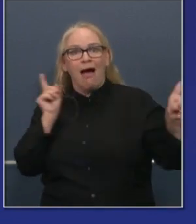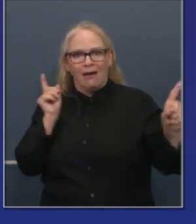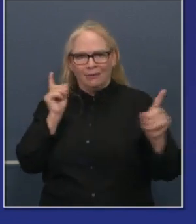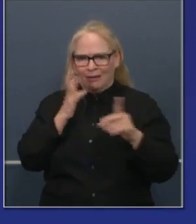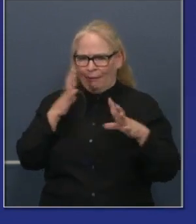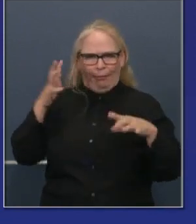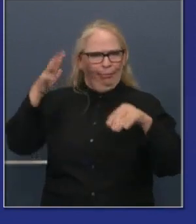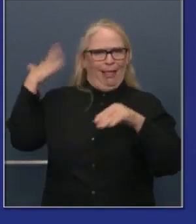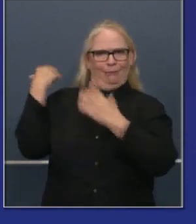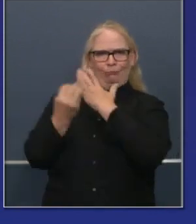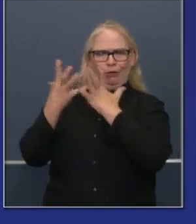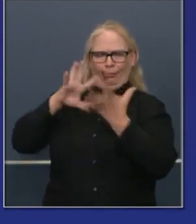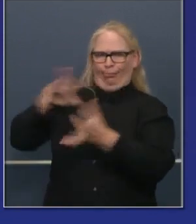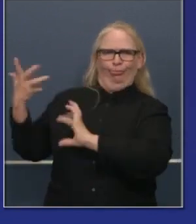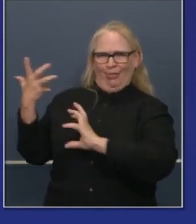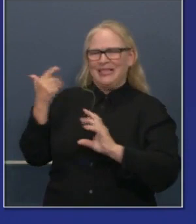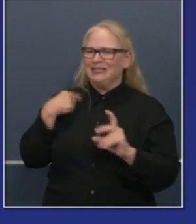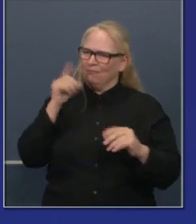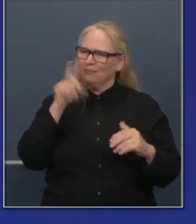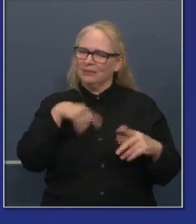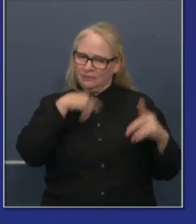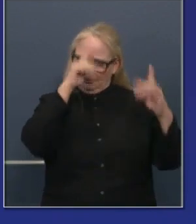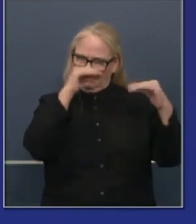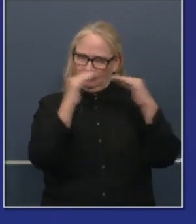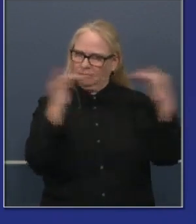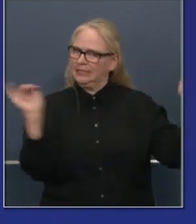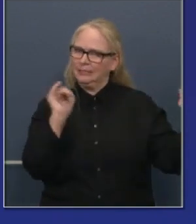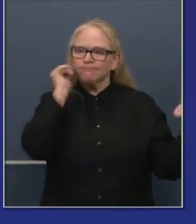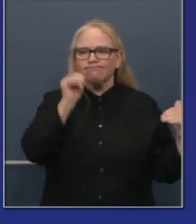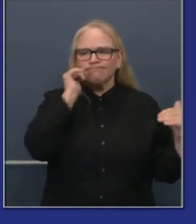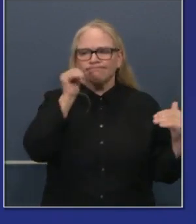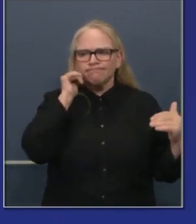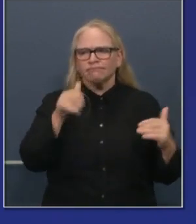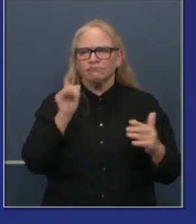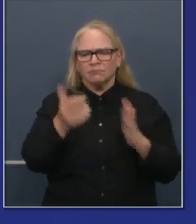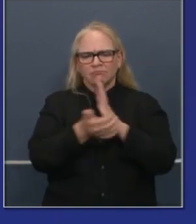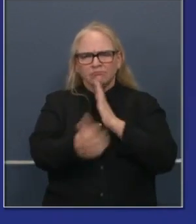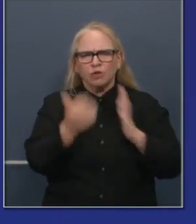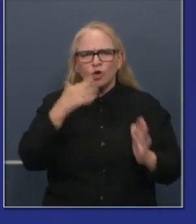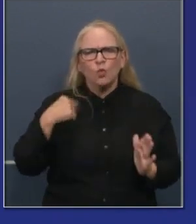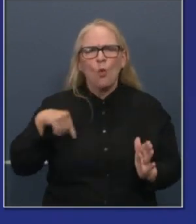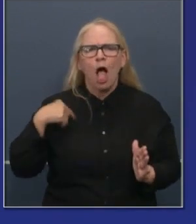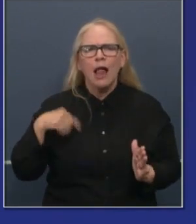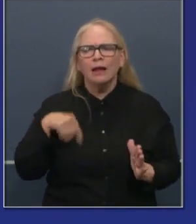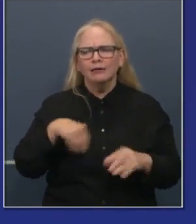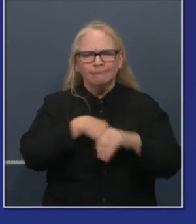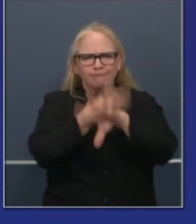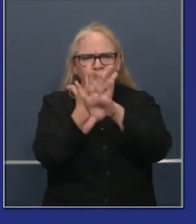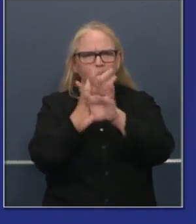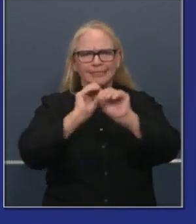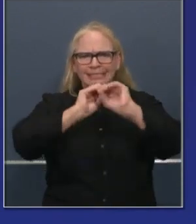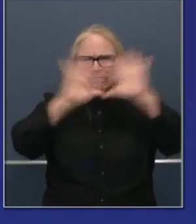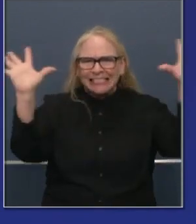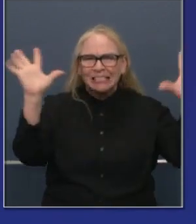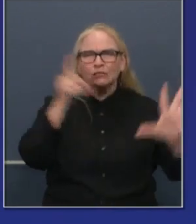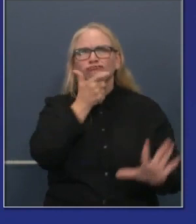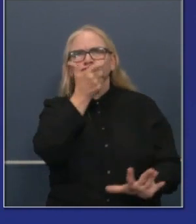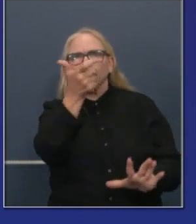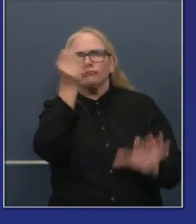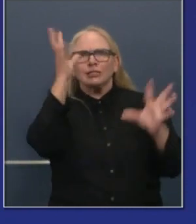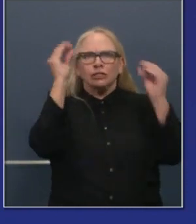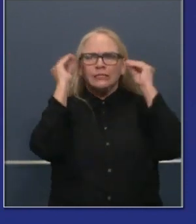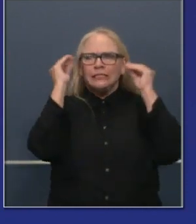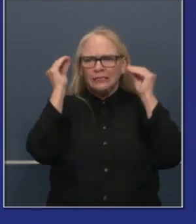minimum expectations in terms of quality, engagement, connectivity, and access to the devices that are foundational